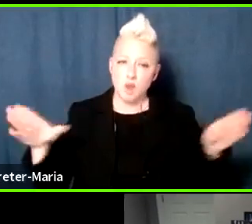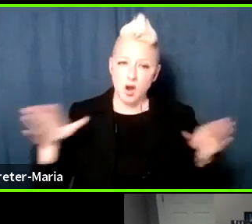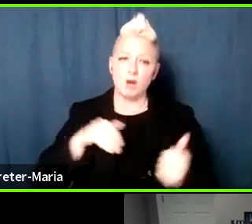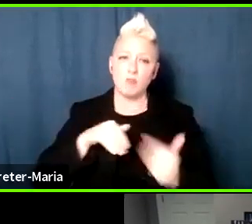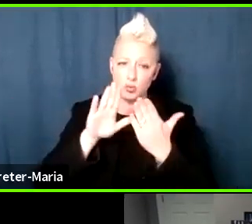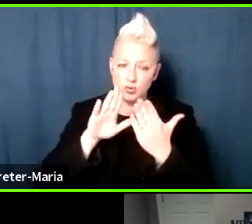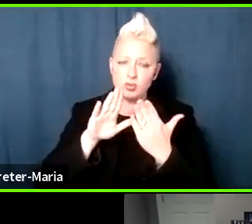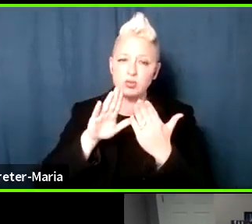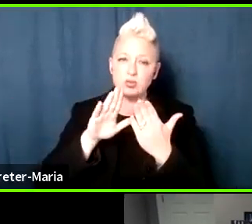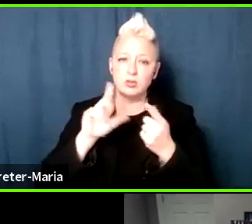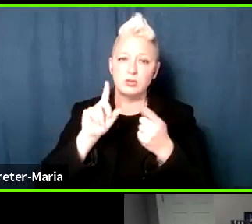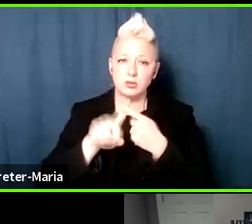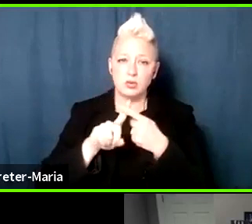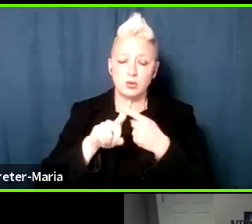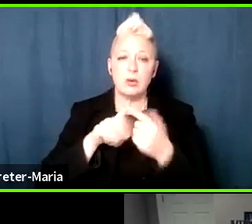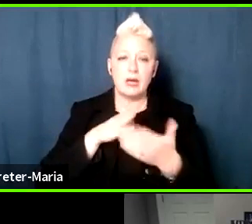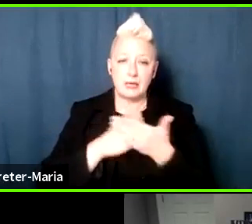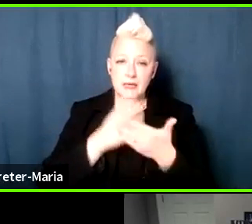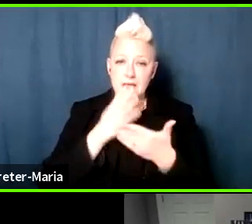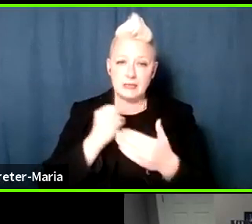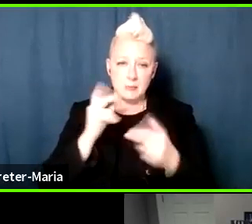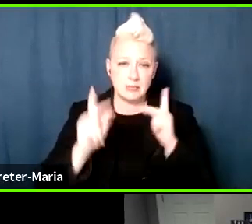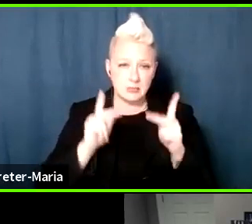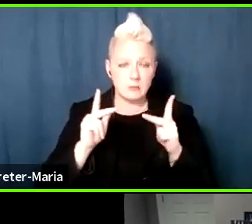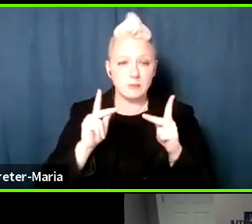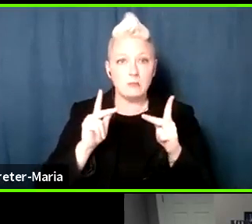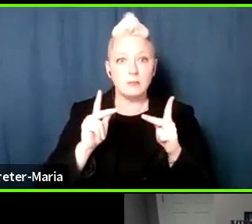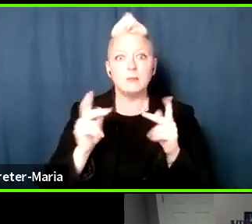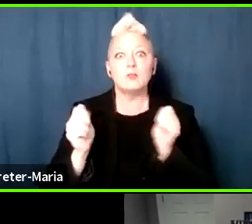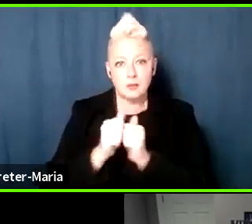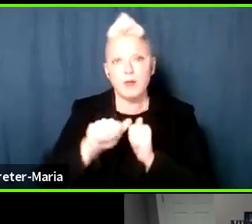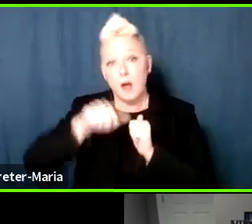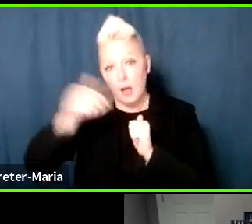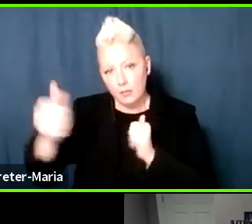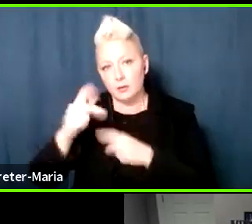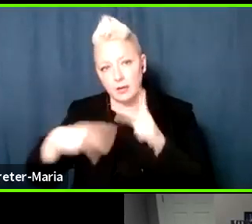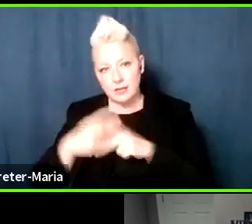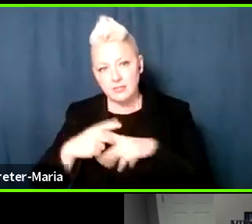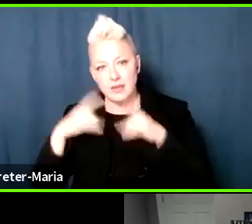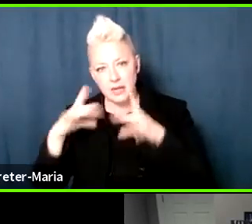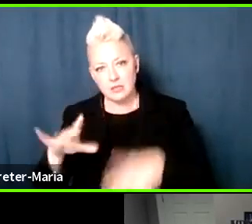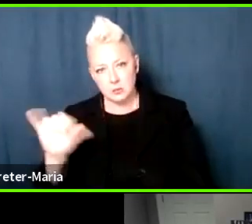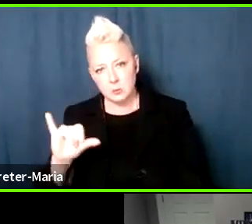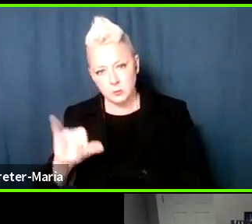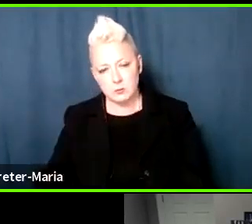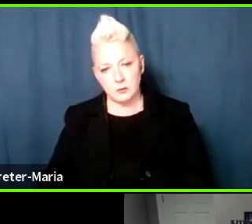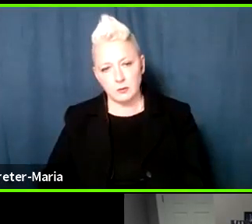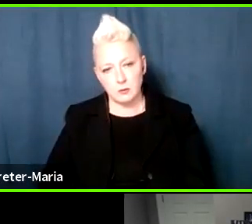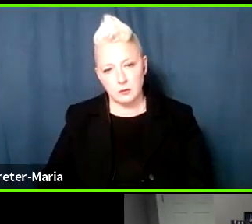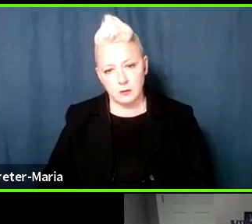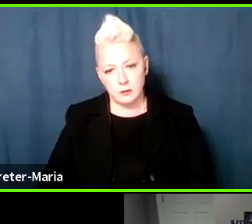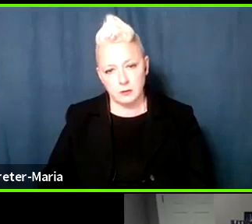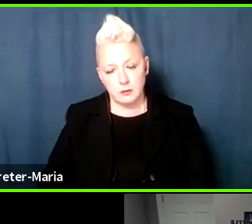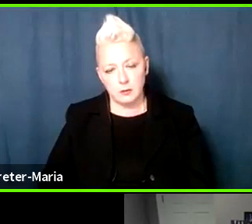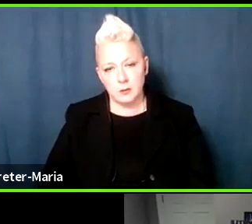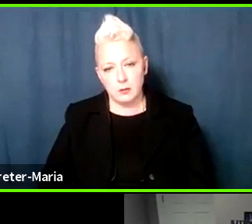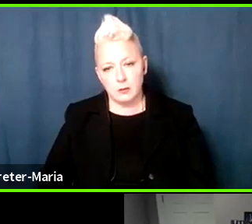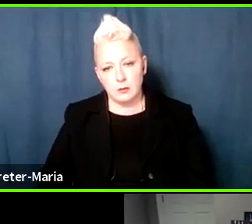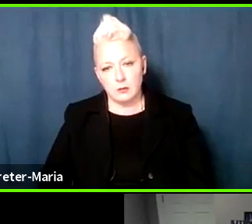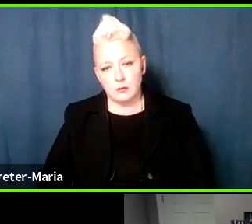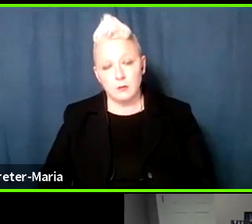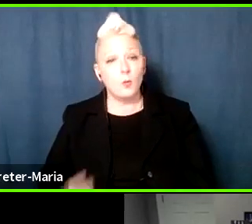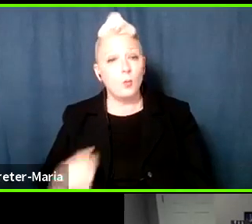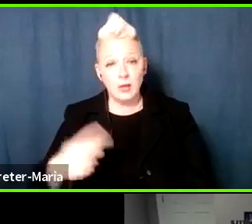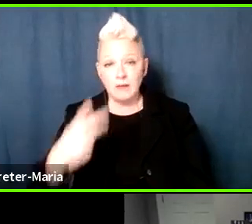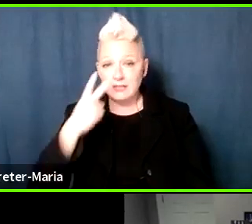to anti-Semitism among other forms of hatred. And we've seen hatred across the board this